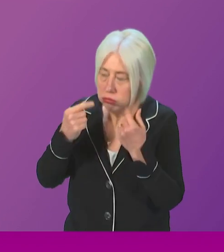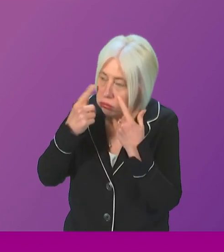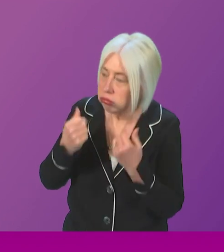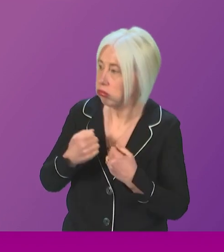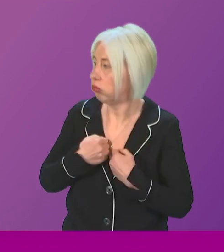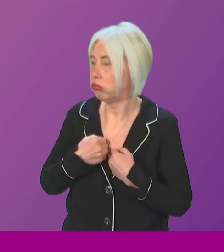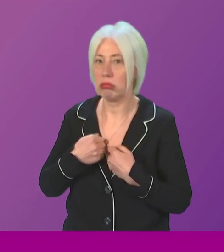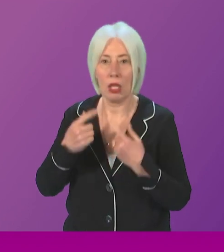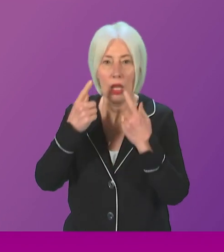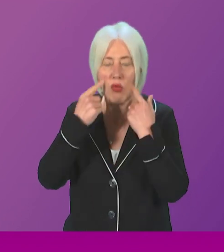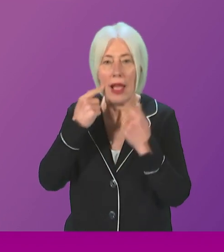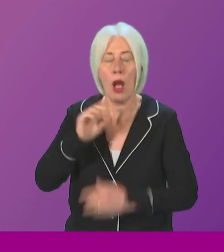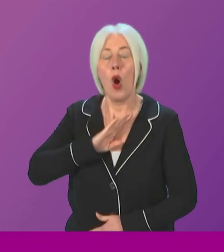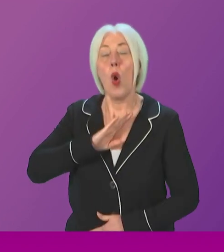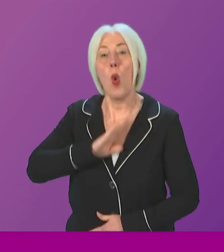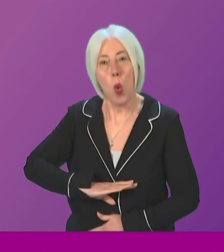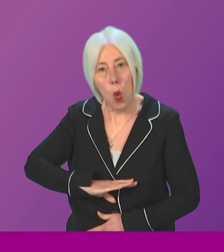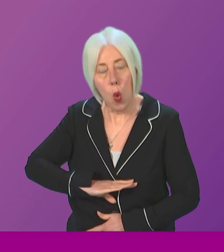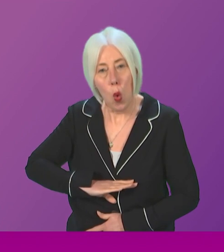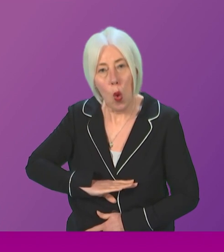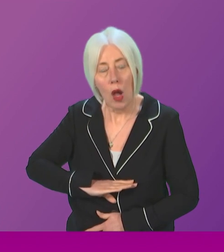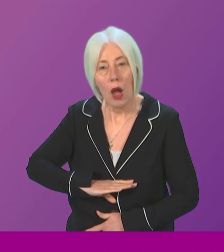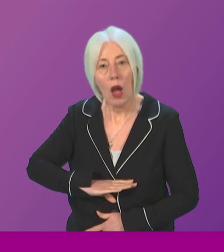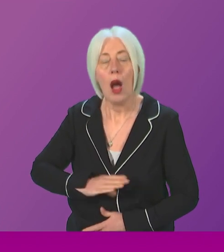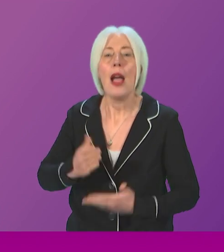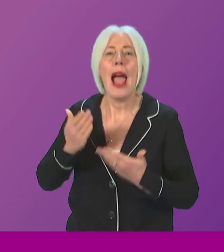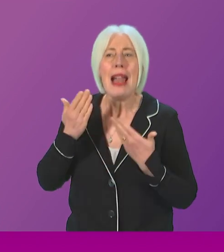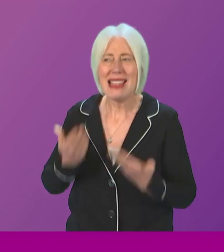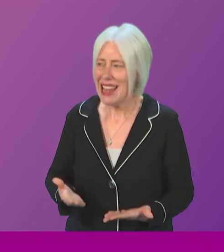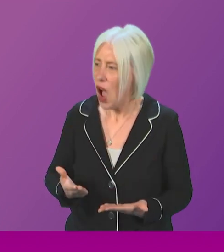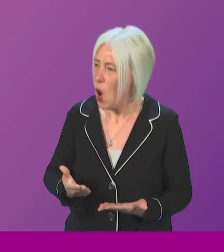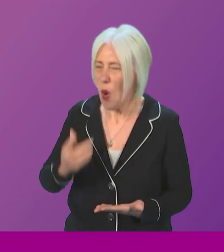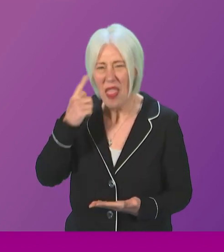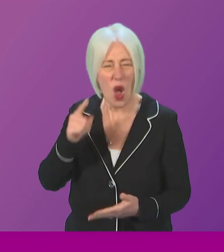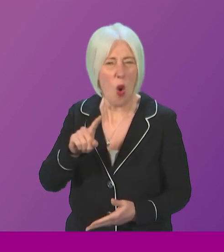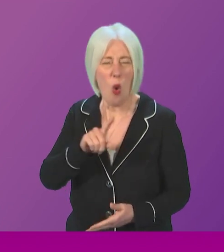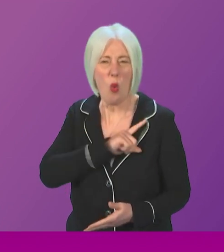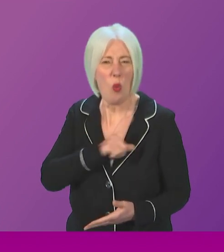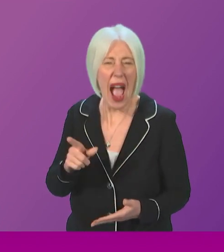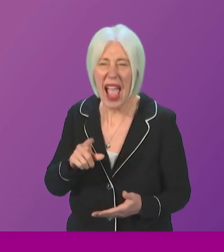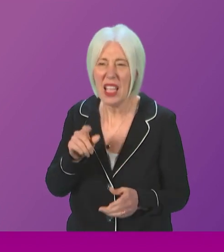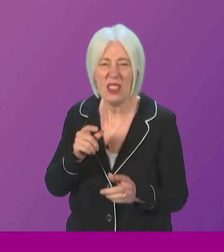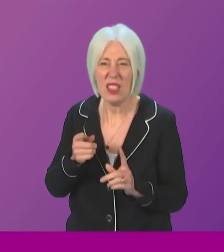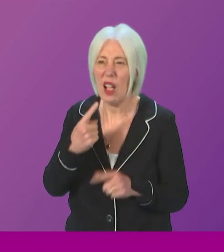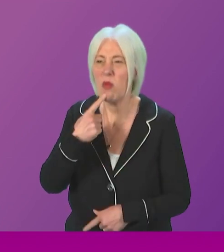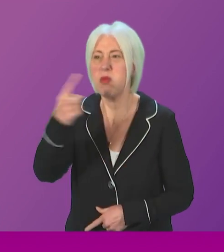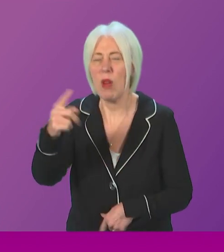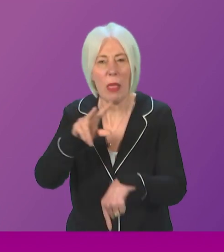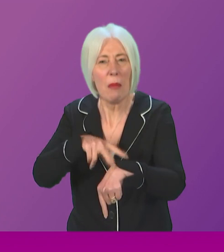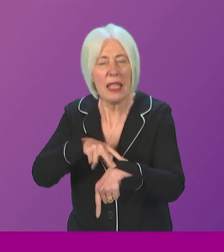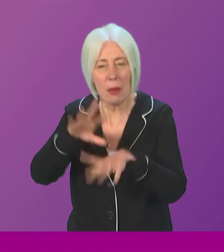I cried with relief. Now it makes me think, why did I even bother reporting the rape in the first place?